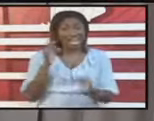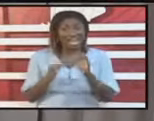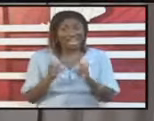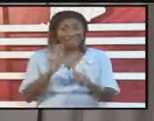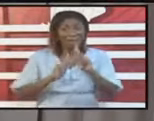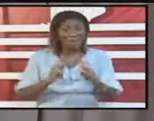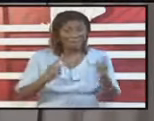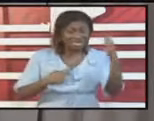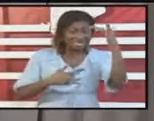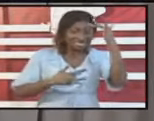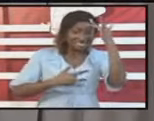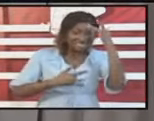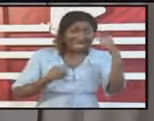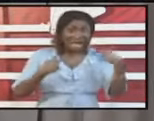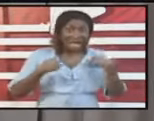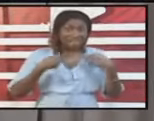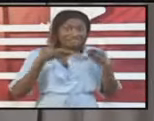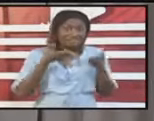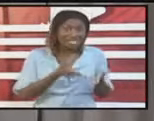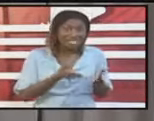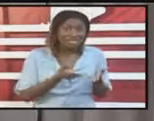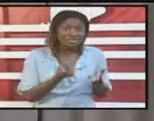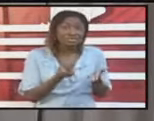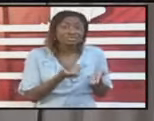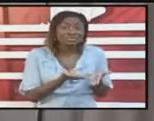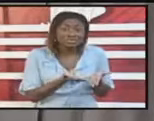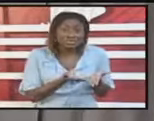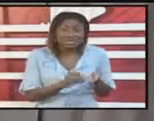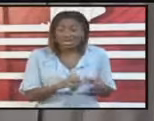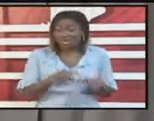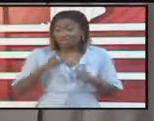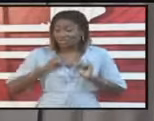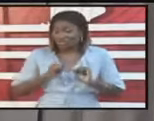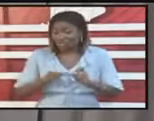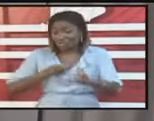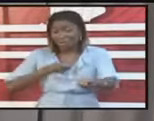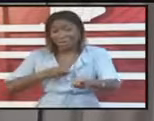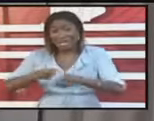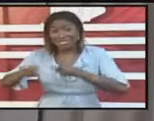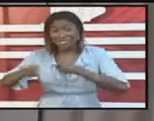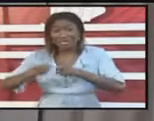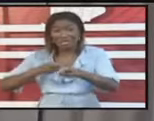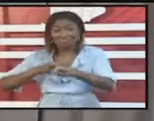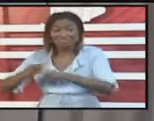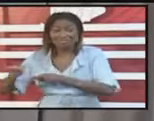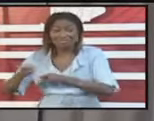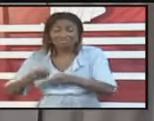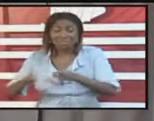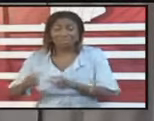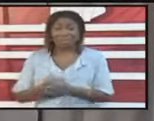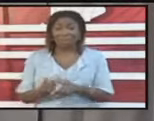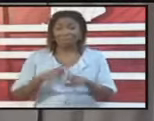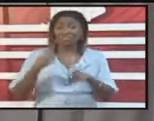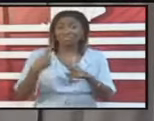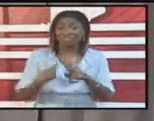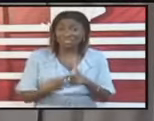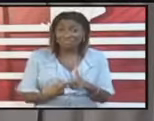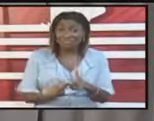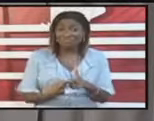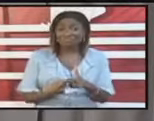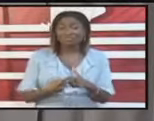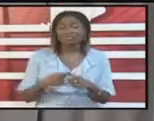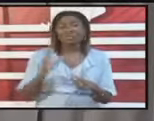positive in the middle of that. We're continuously looking at the reintroduction and the opening and approval